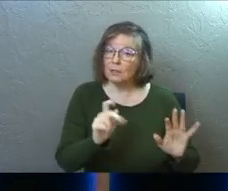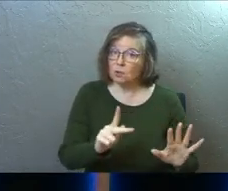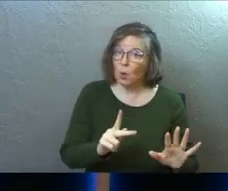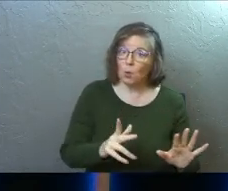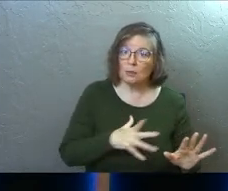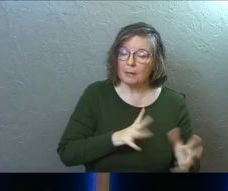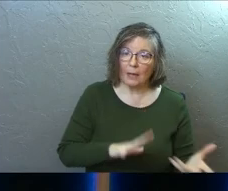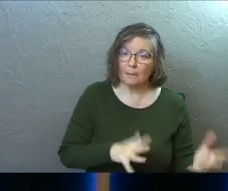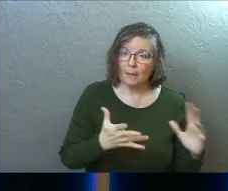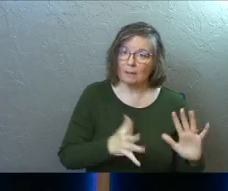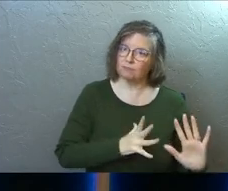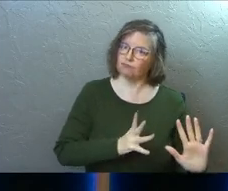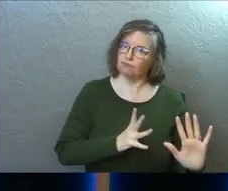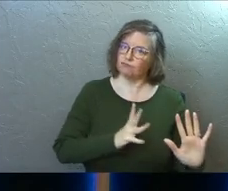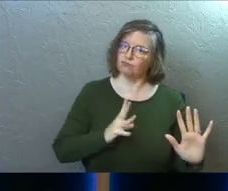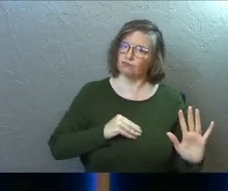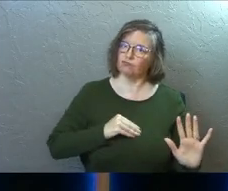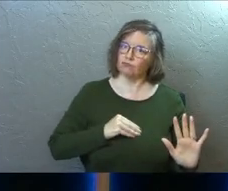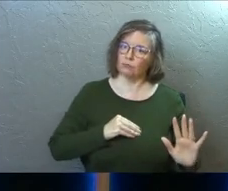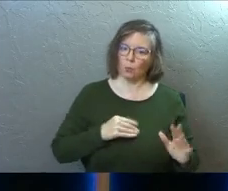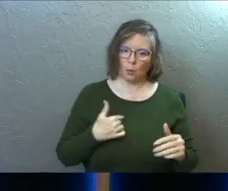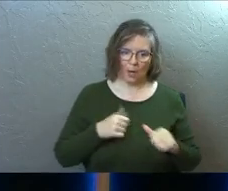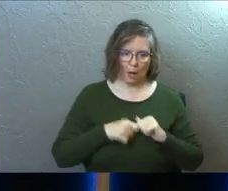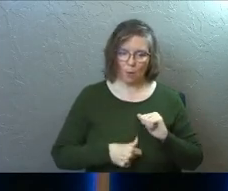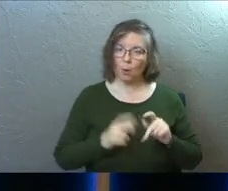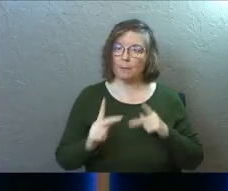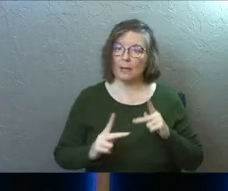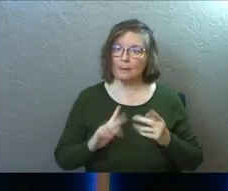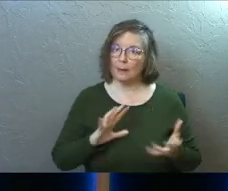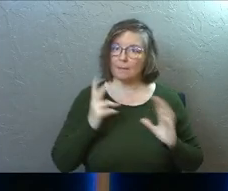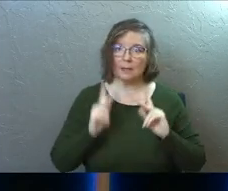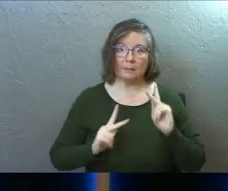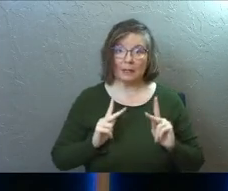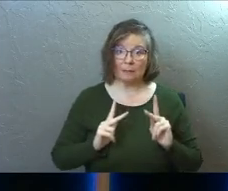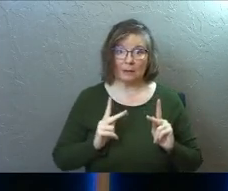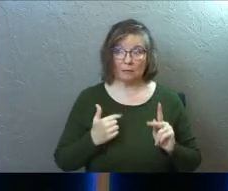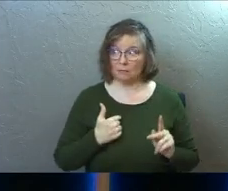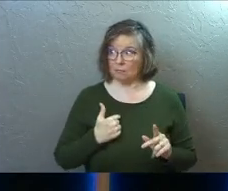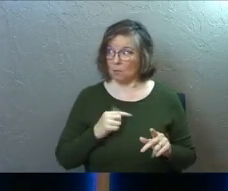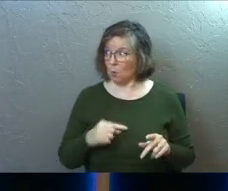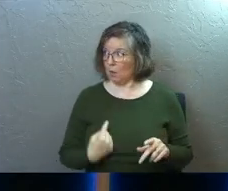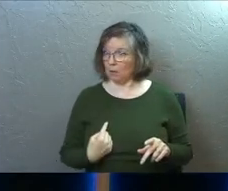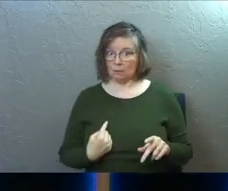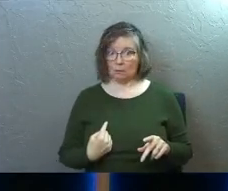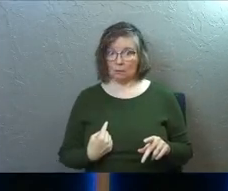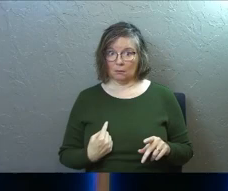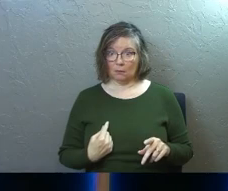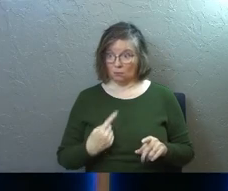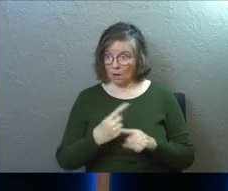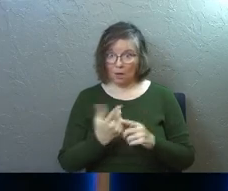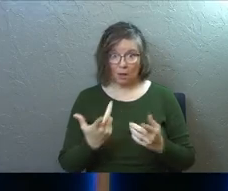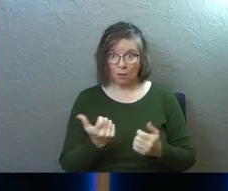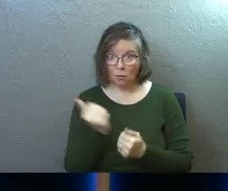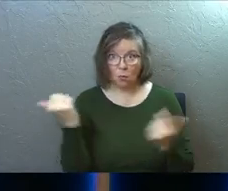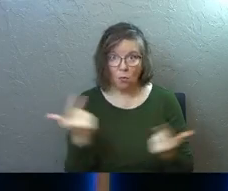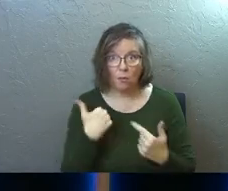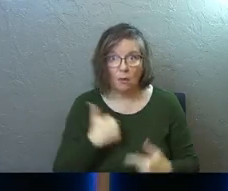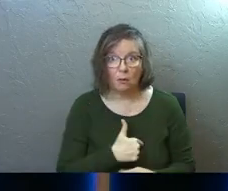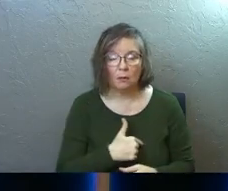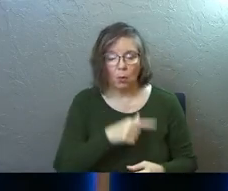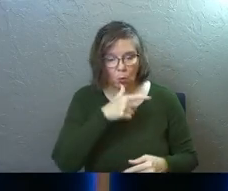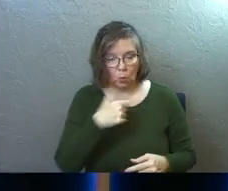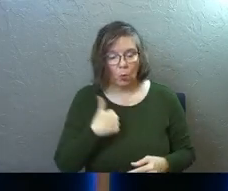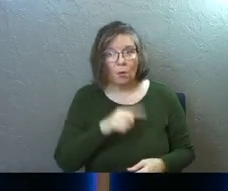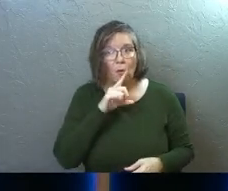Right? Like we come through the doors this morning as broken people, messed up people. Anybody? Just me? Like, right? Like that's,